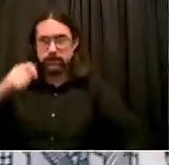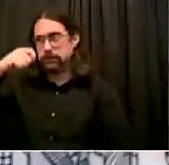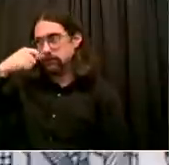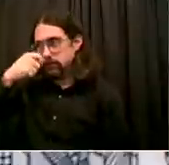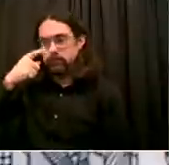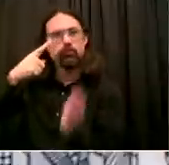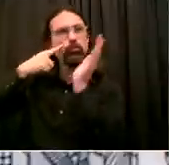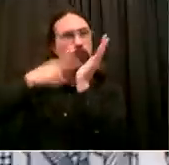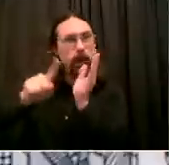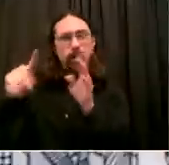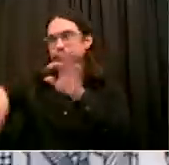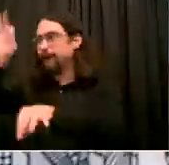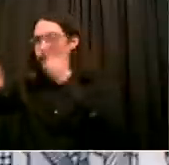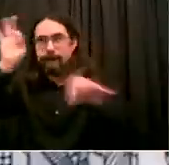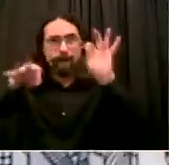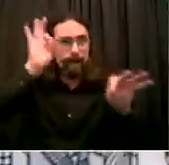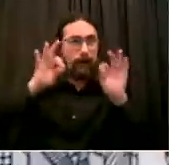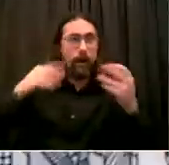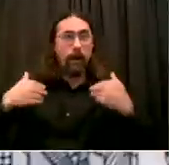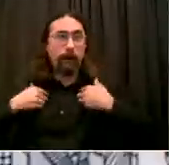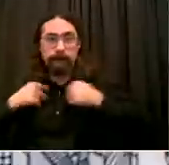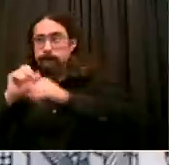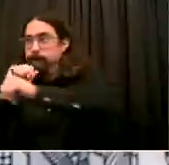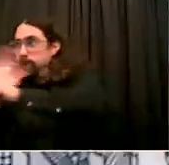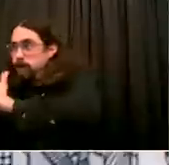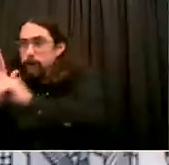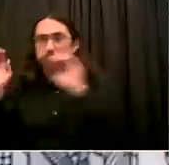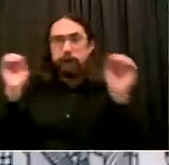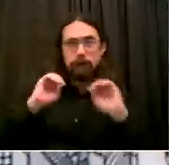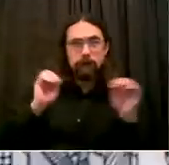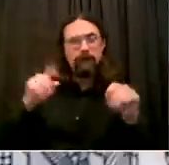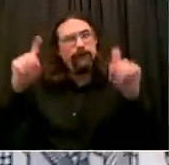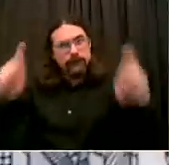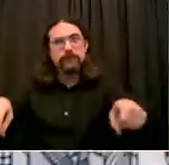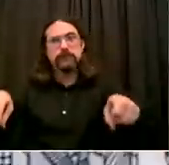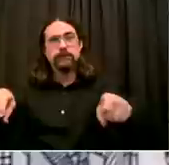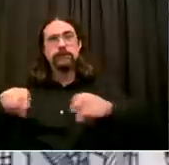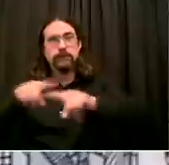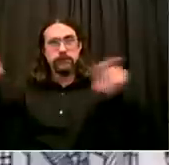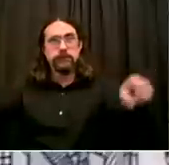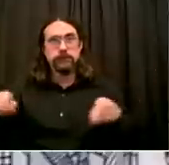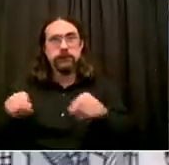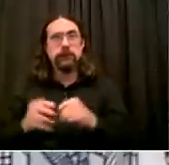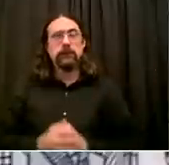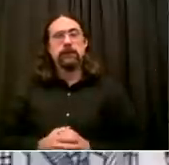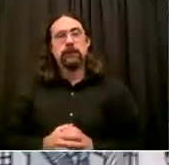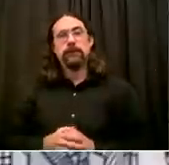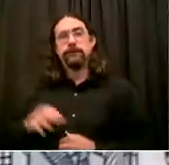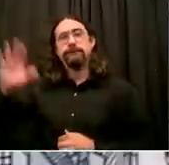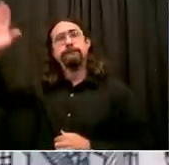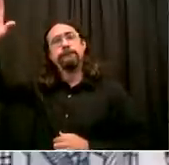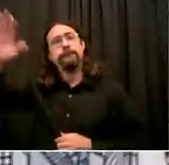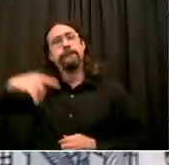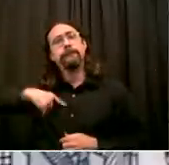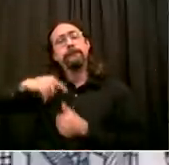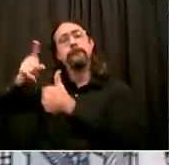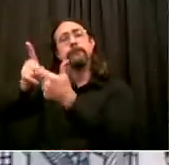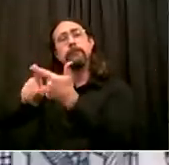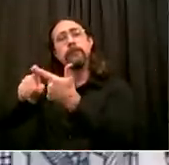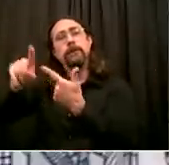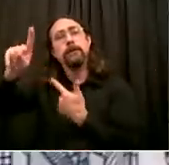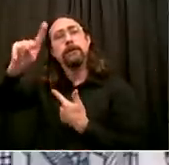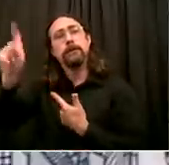Portions of the cluster zones, whether it's in Brooklyn or Queens, that are giving you the most trouble at this point, or even